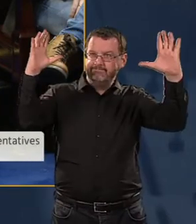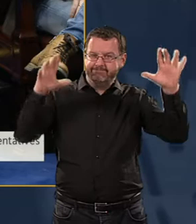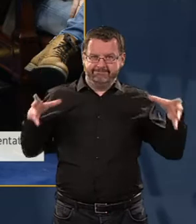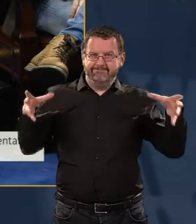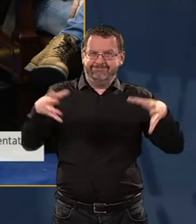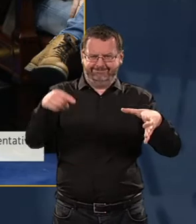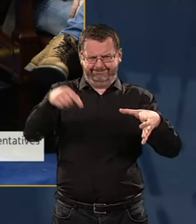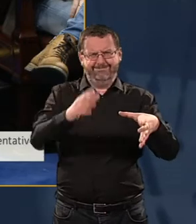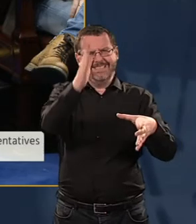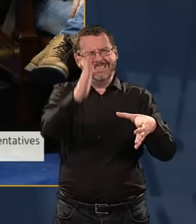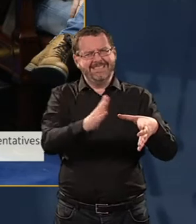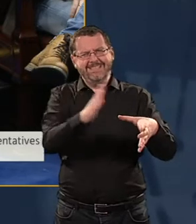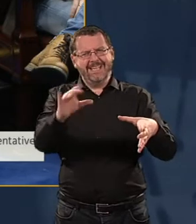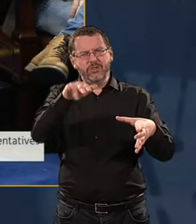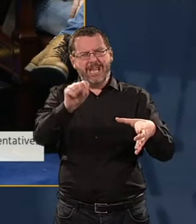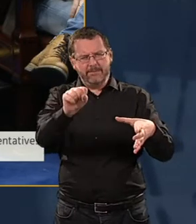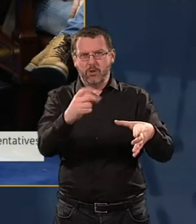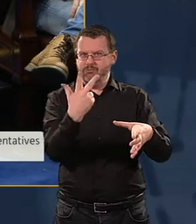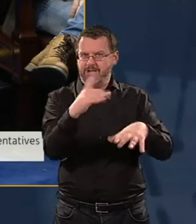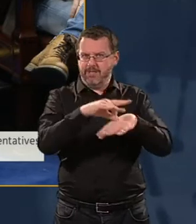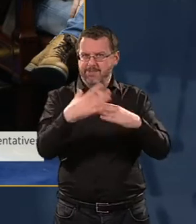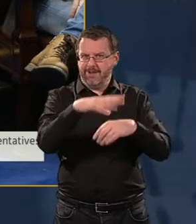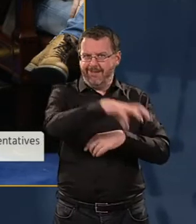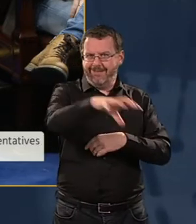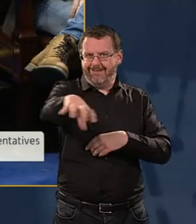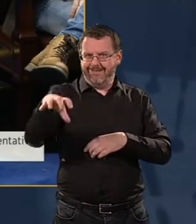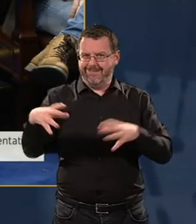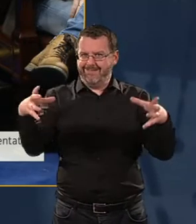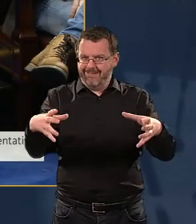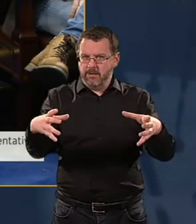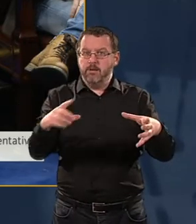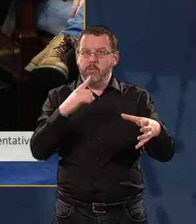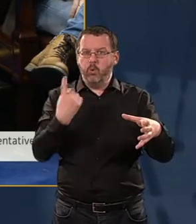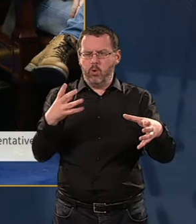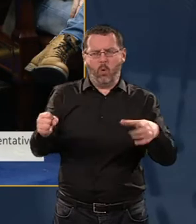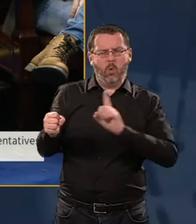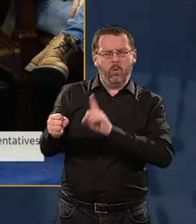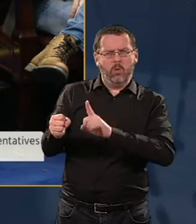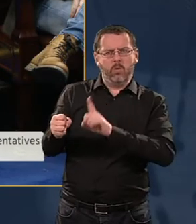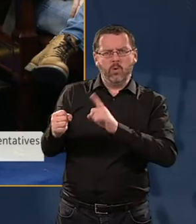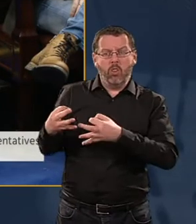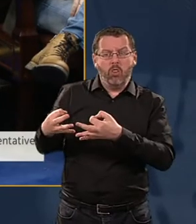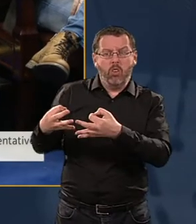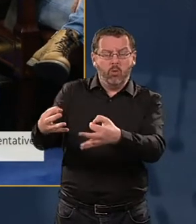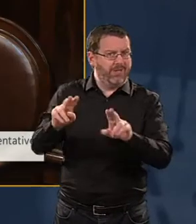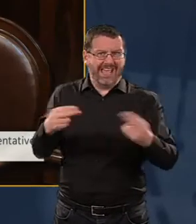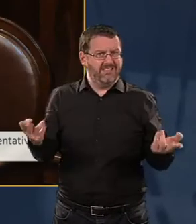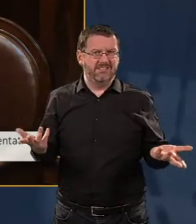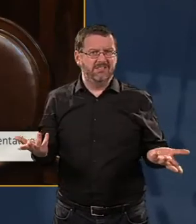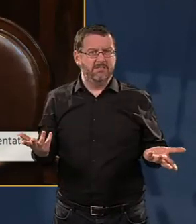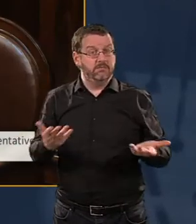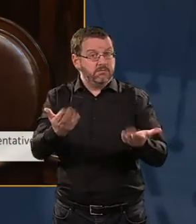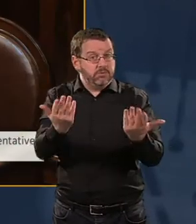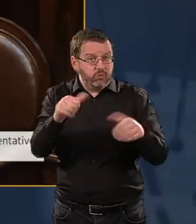James was the appropriate site to have three hospitals built, and one of them can't be put into abeyance. Nadia. Thank you. Fishek.